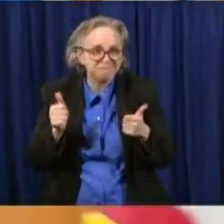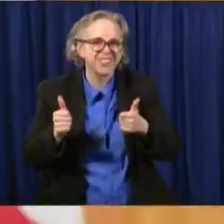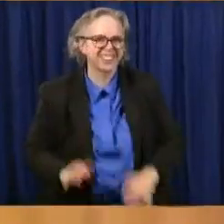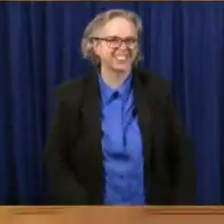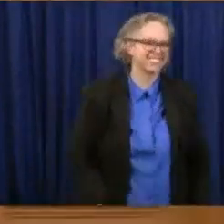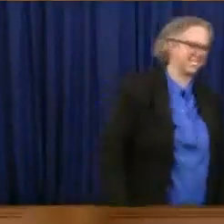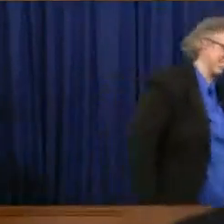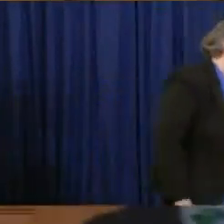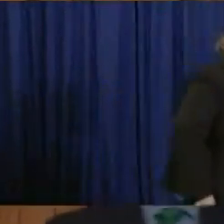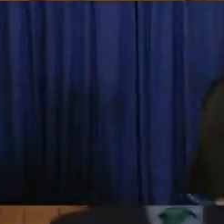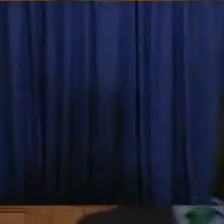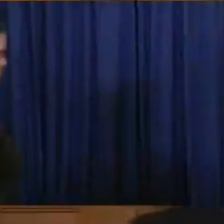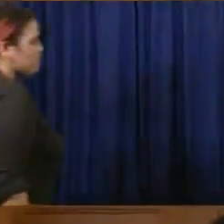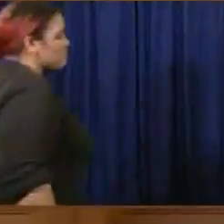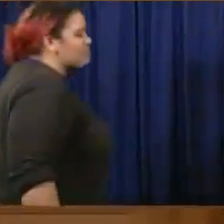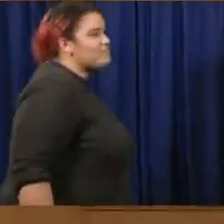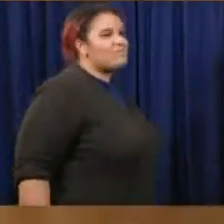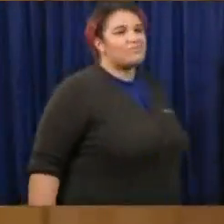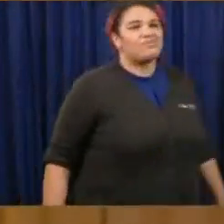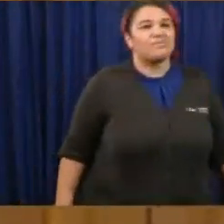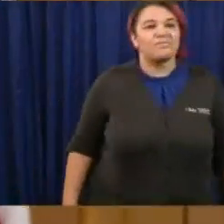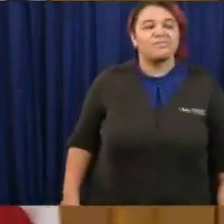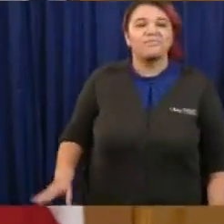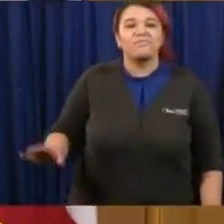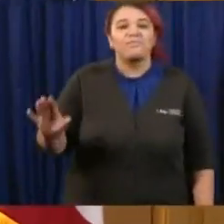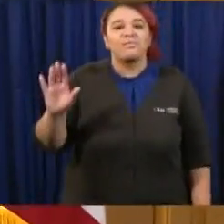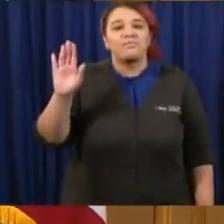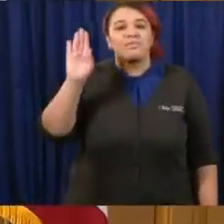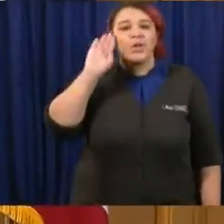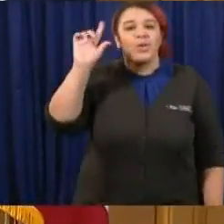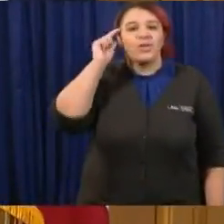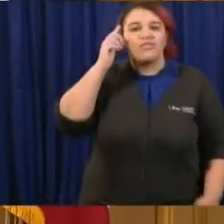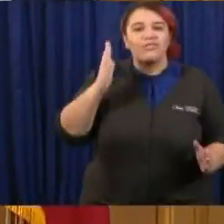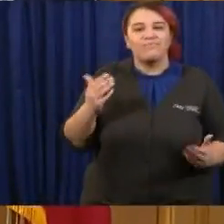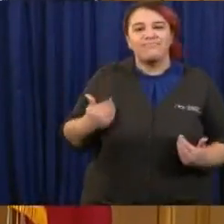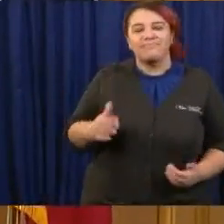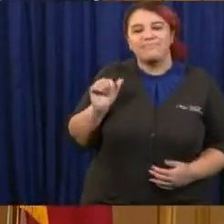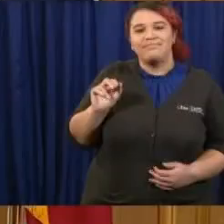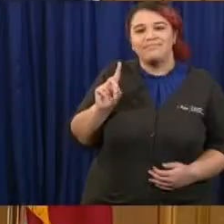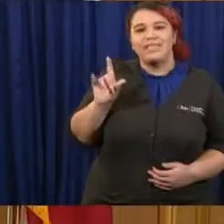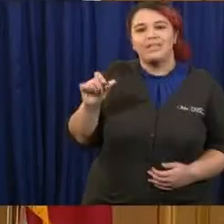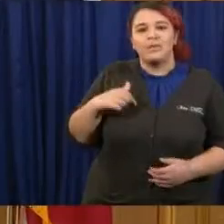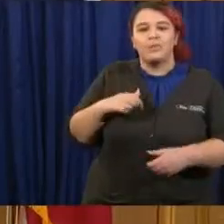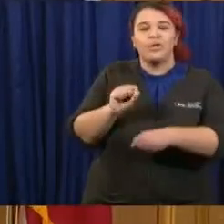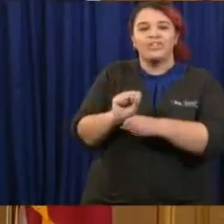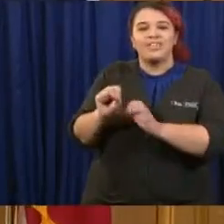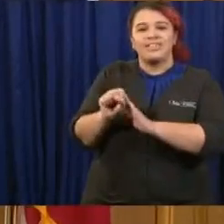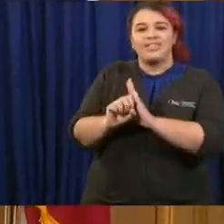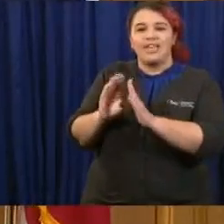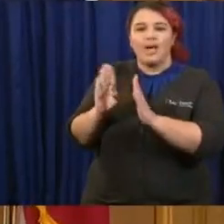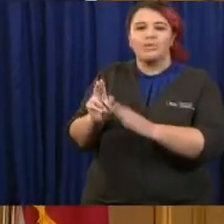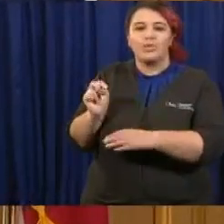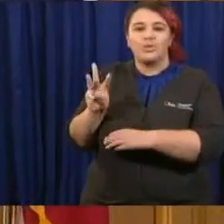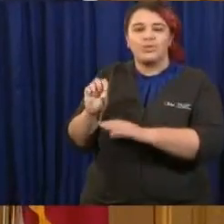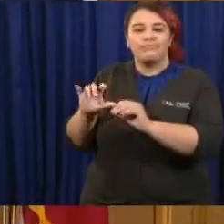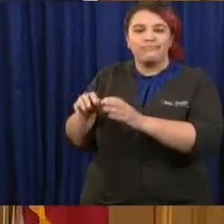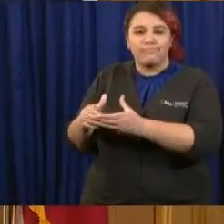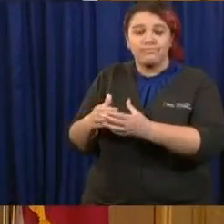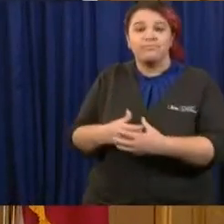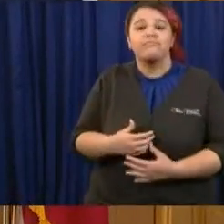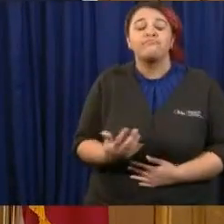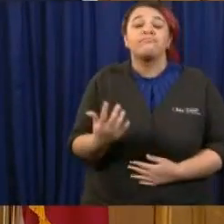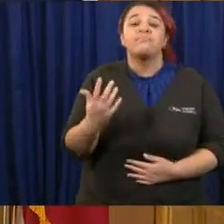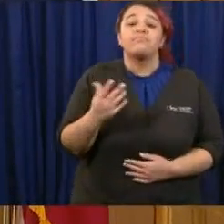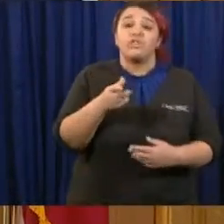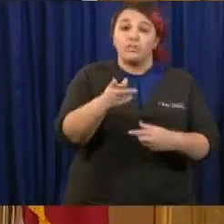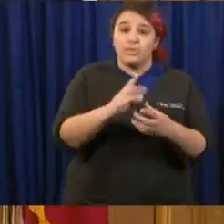Hi, Governor. Andy Chow with Ohio Public Radio and Television Statehouse News Bureau. As was mentioned earlier, Ohio's unemployment compensation system is antiquated. It's